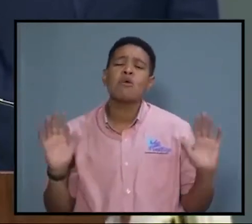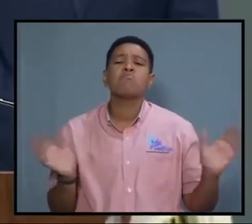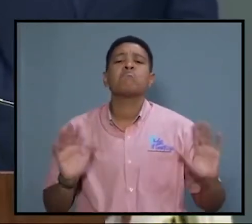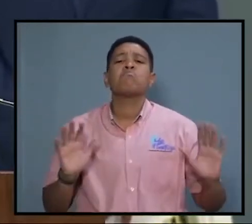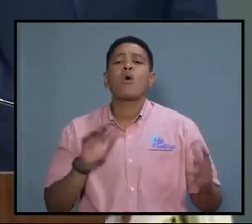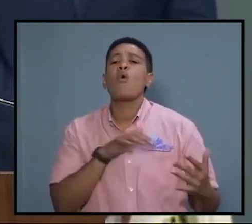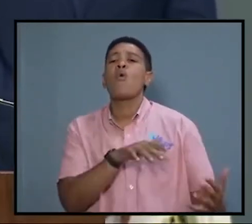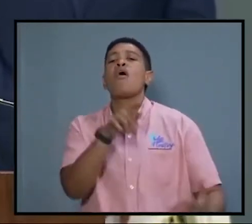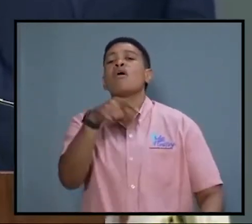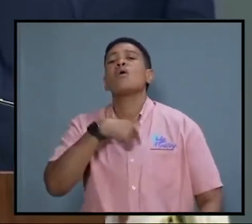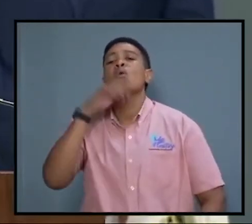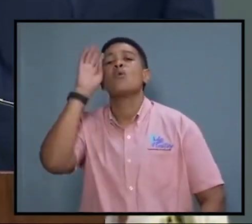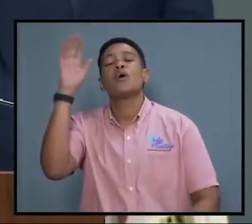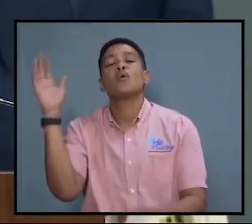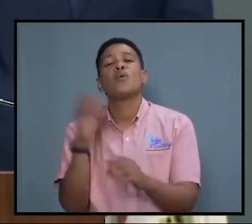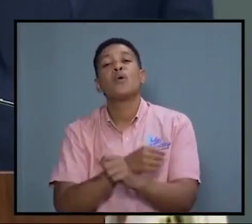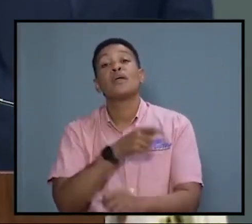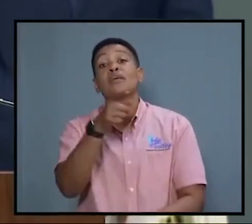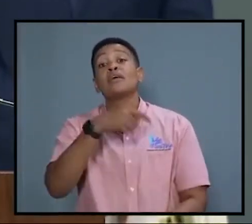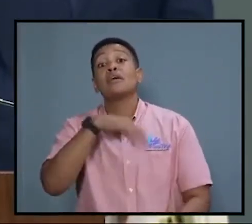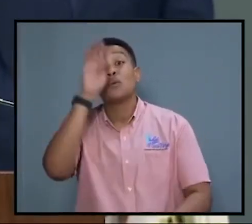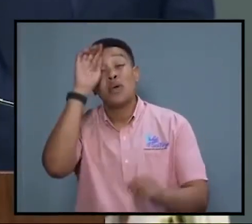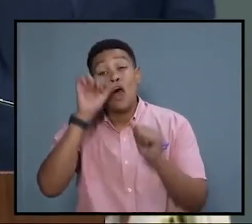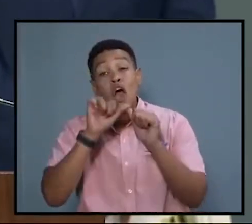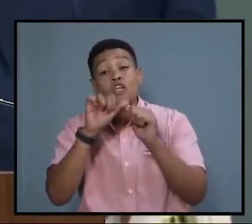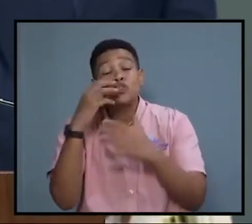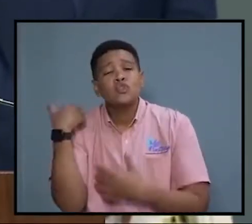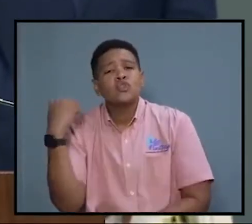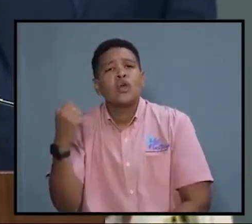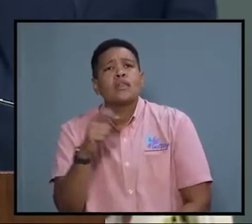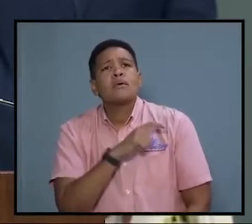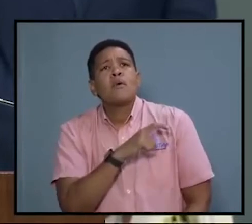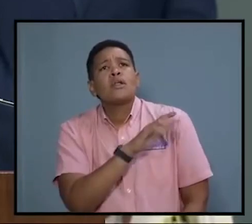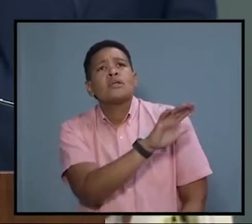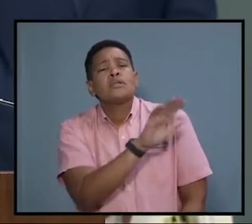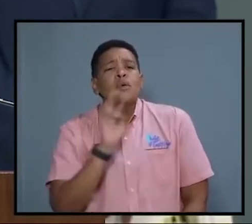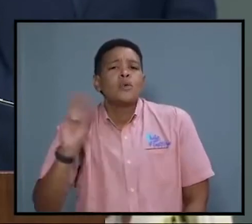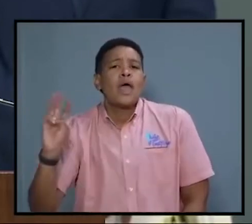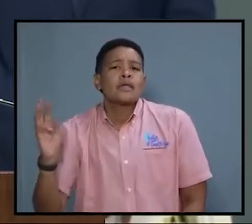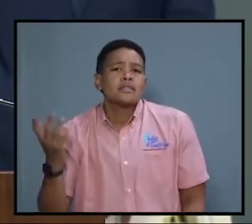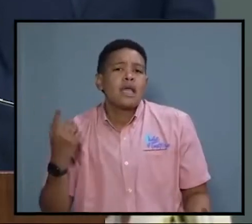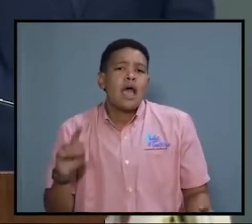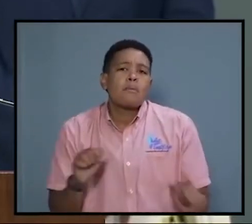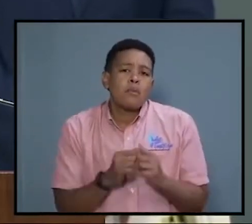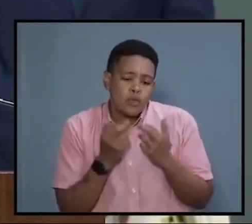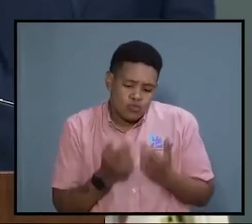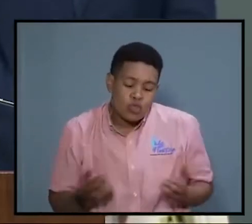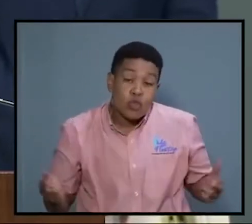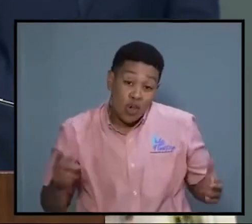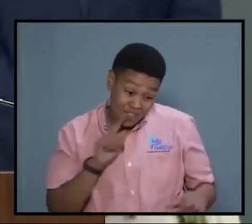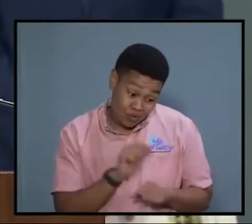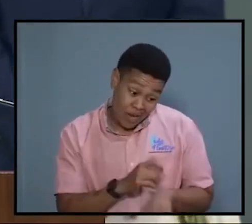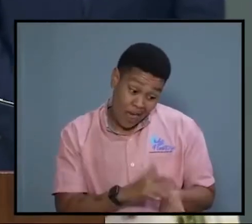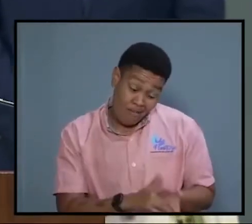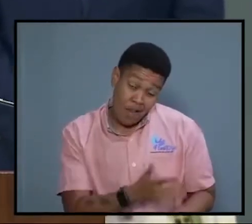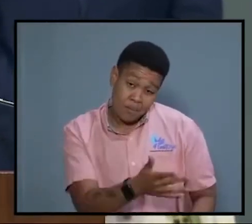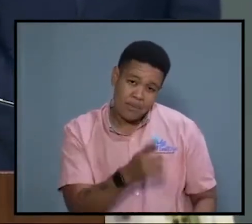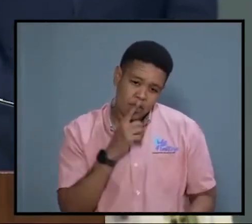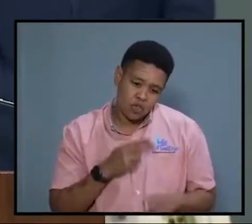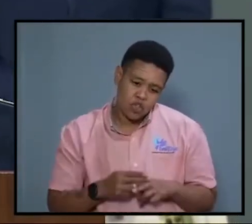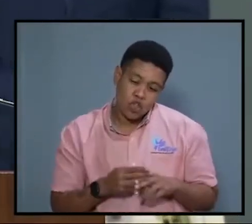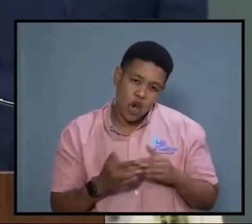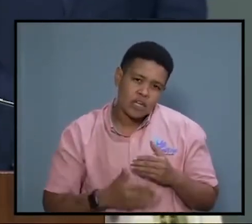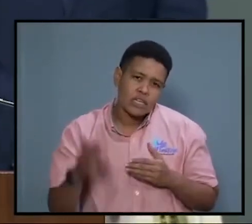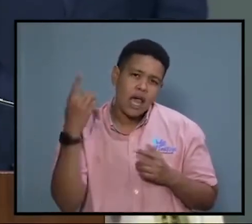win. We will continue to strengthen the West London Police Division with resources that are available in the short term.